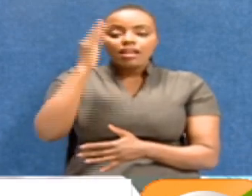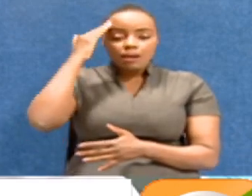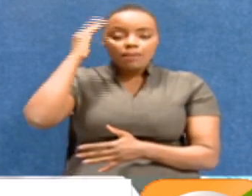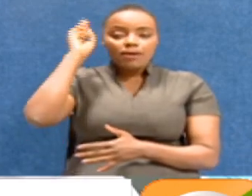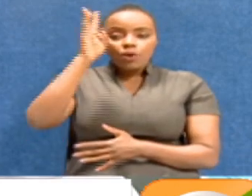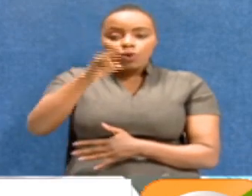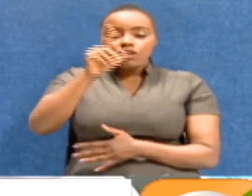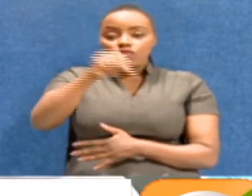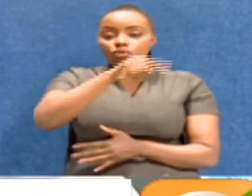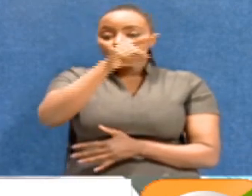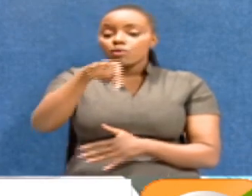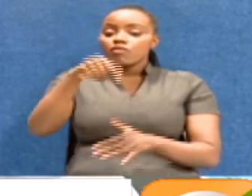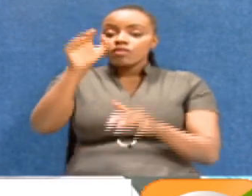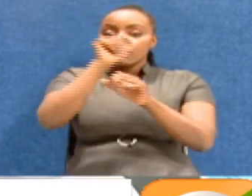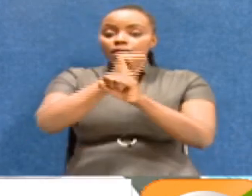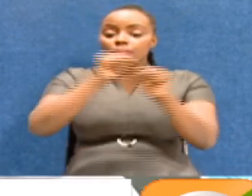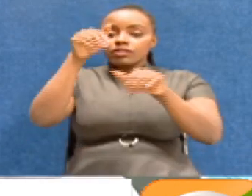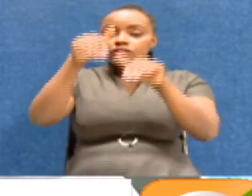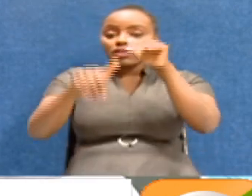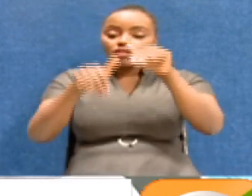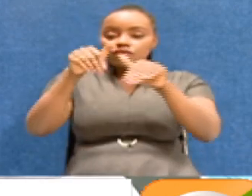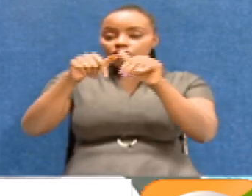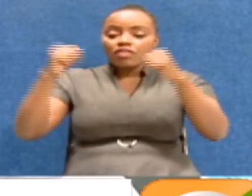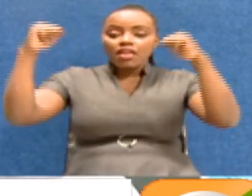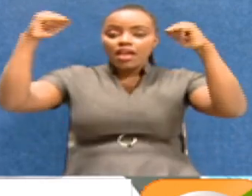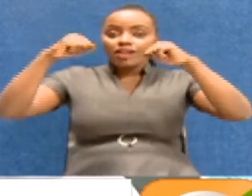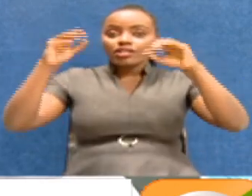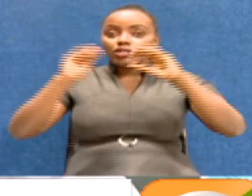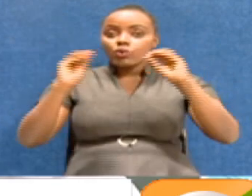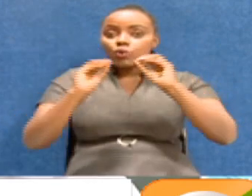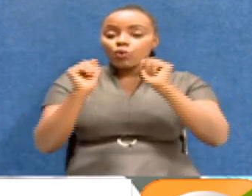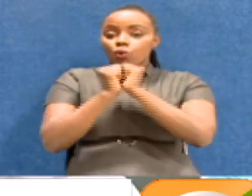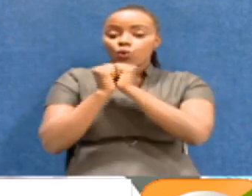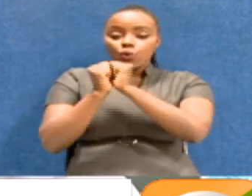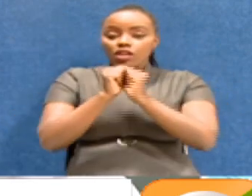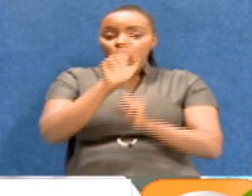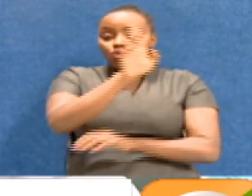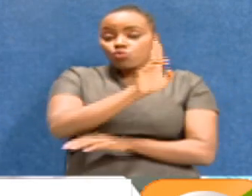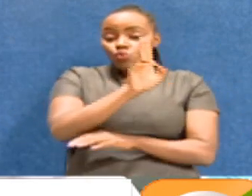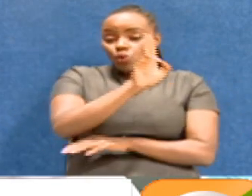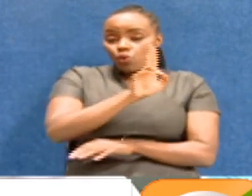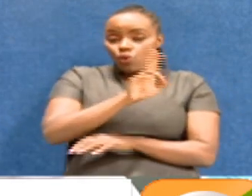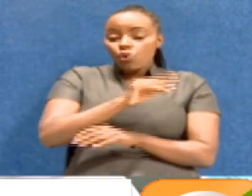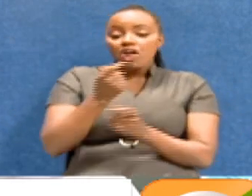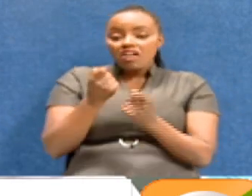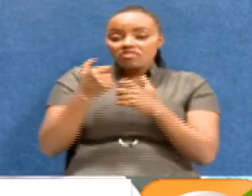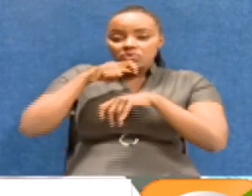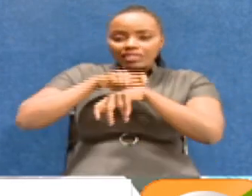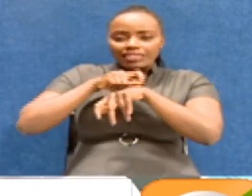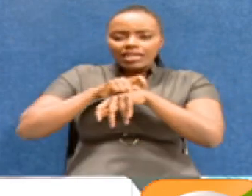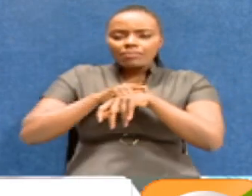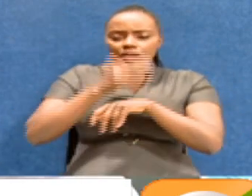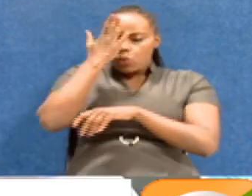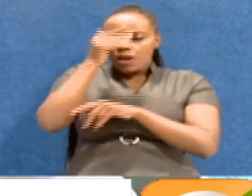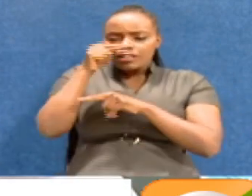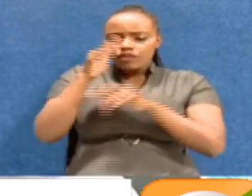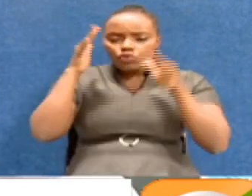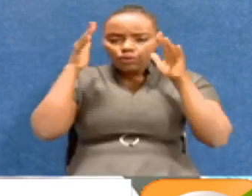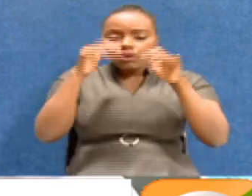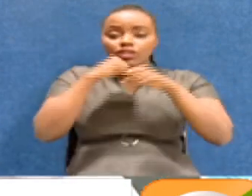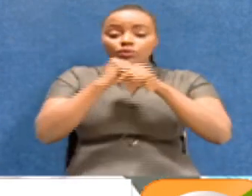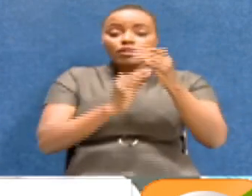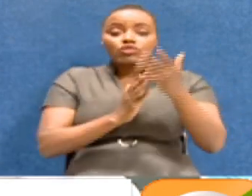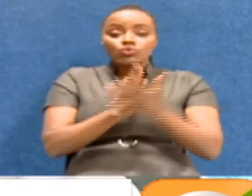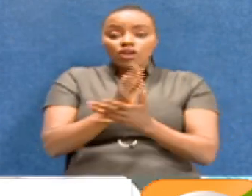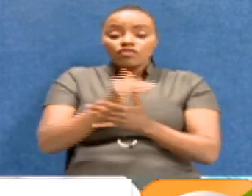remembered for nullifying presidential election and differing with the head of state on a number of occasions was a clear indication that he was committed to